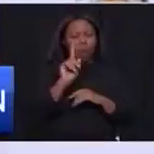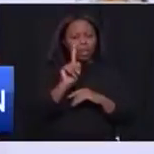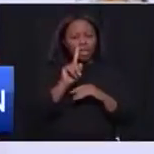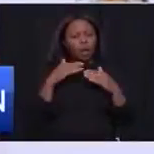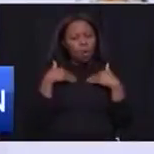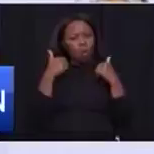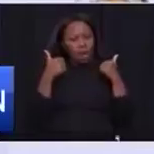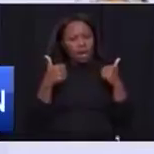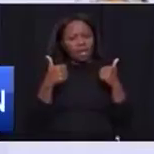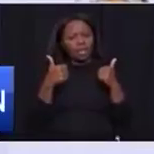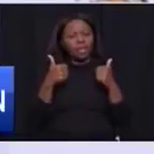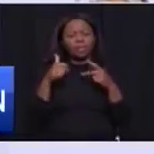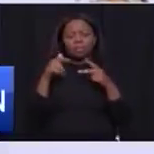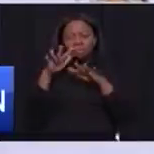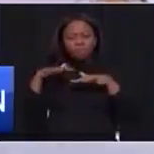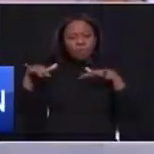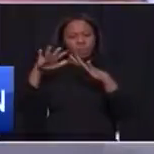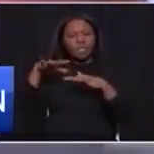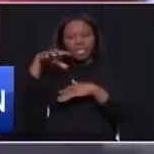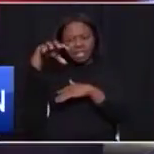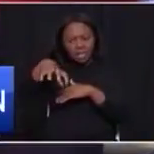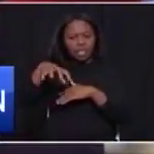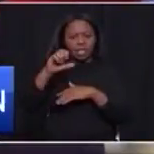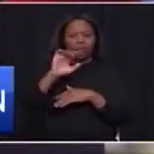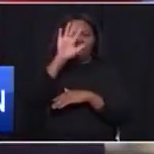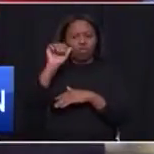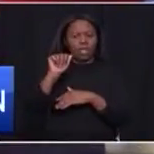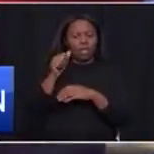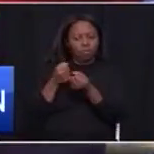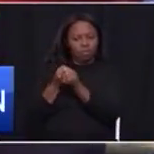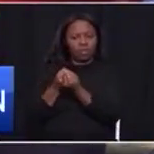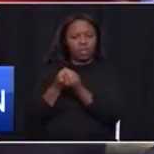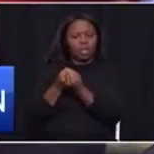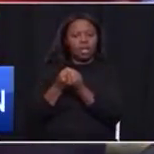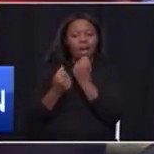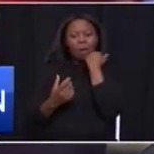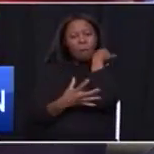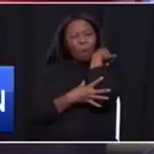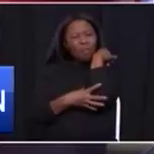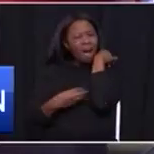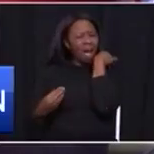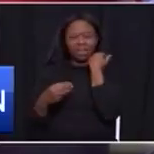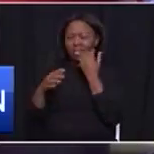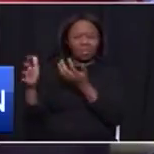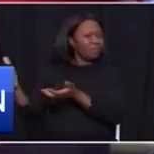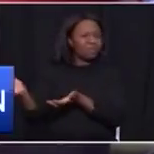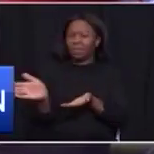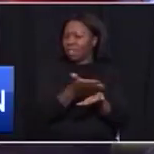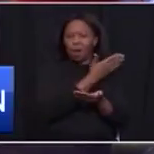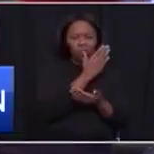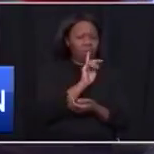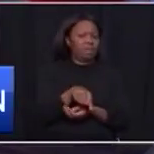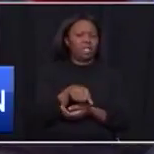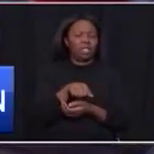potential of our own residents and citizens. And take them out of poverty. This is important